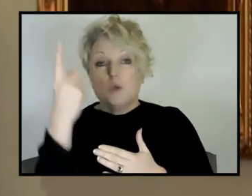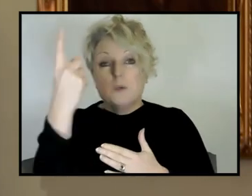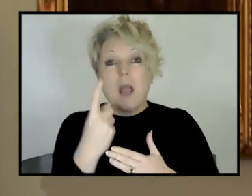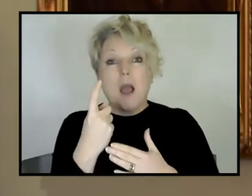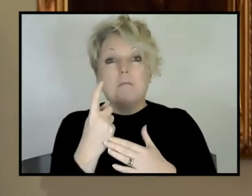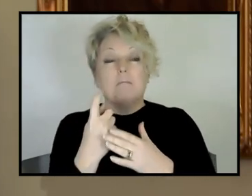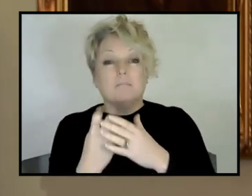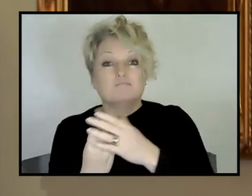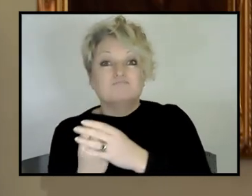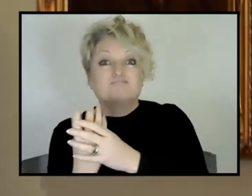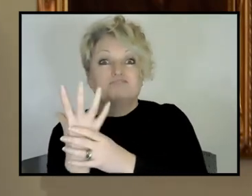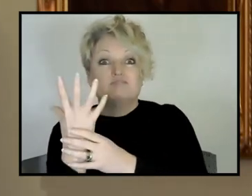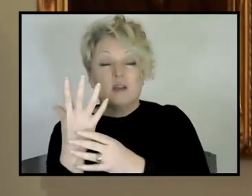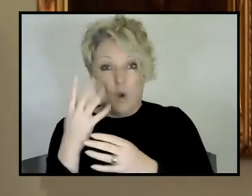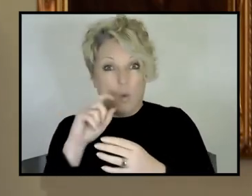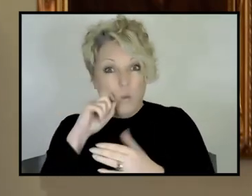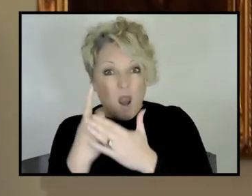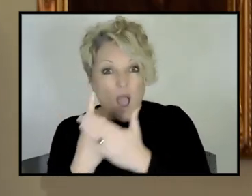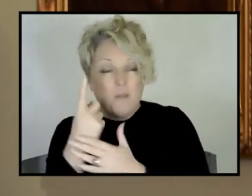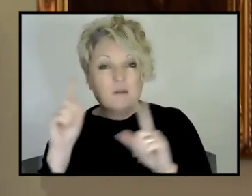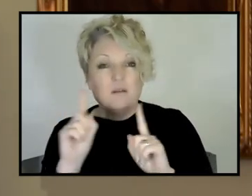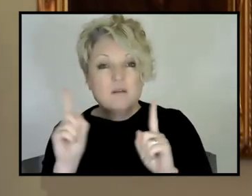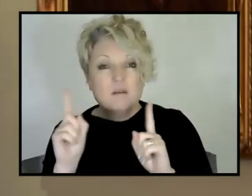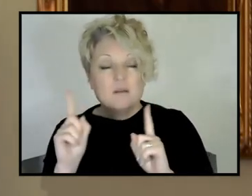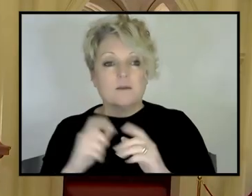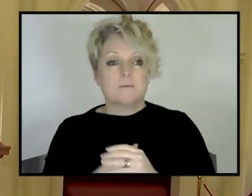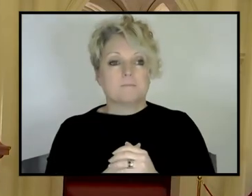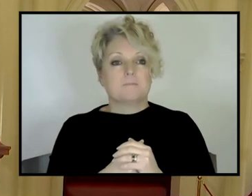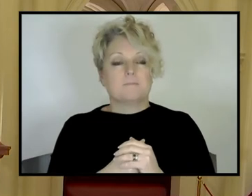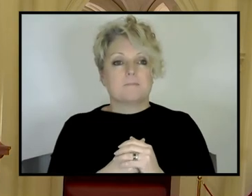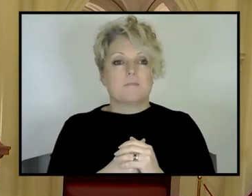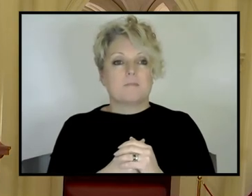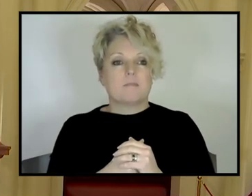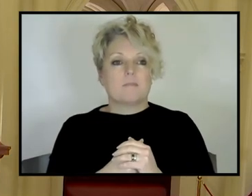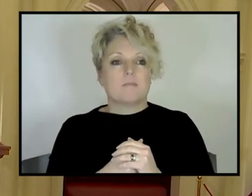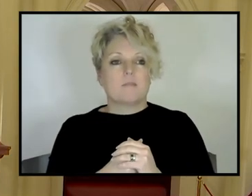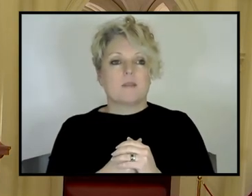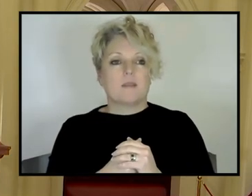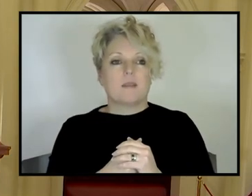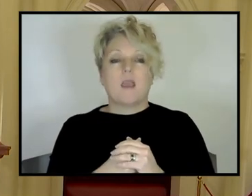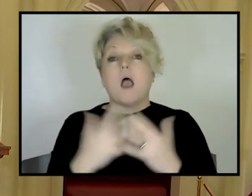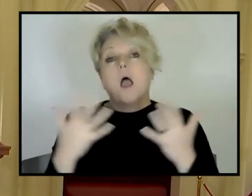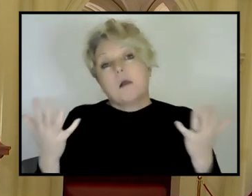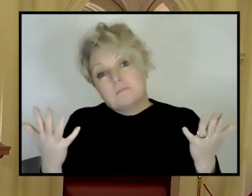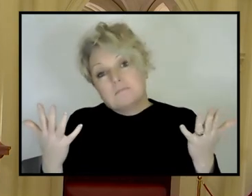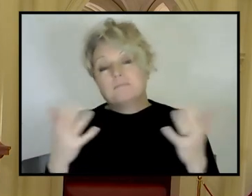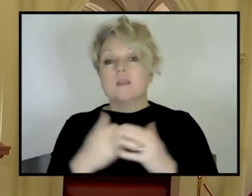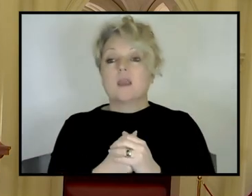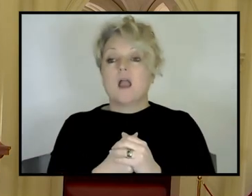Yeah. is this something we should be worried about, Peter? Uh, so, so, so one of the, one of the